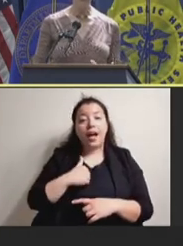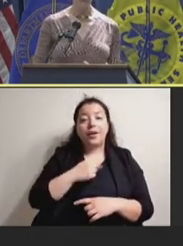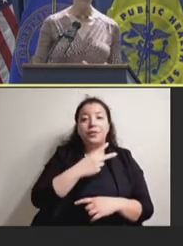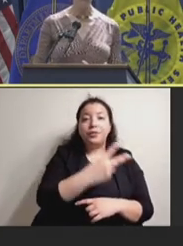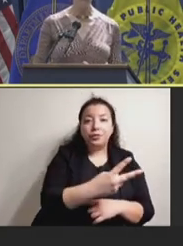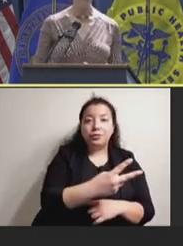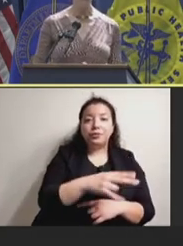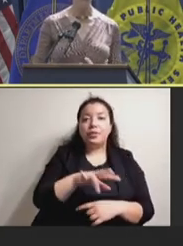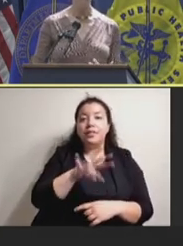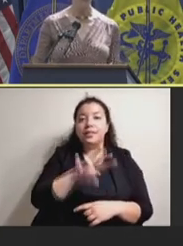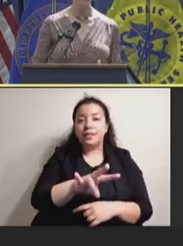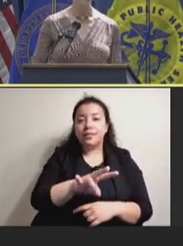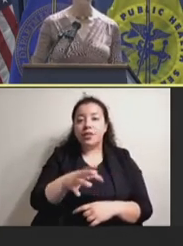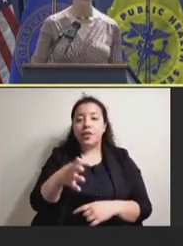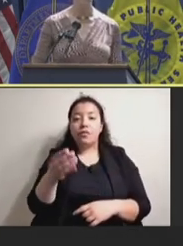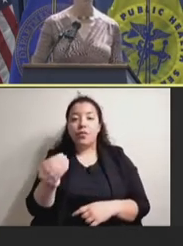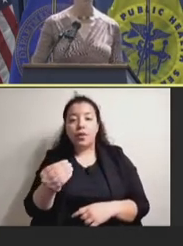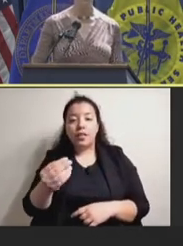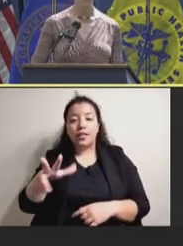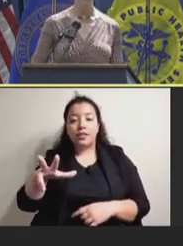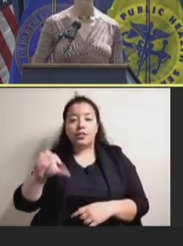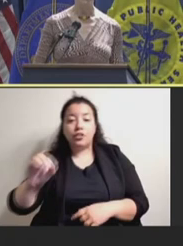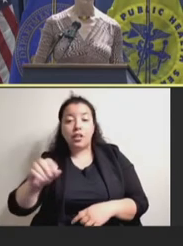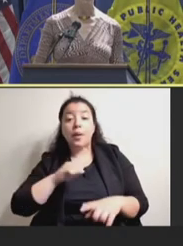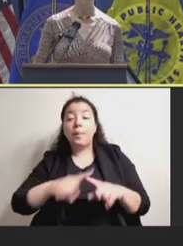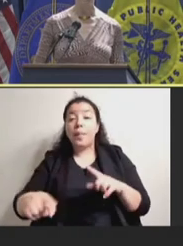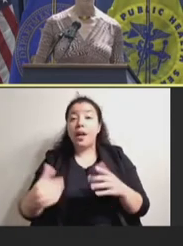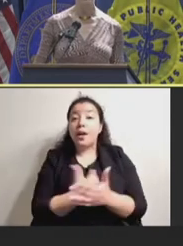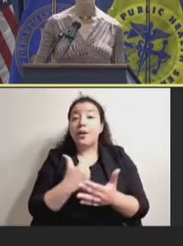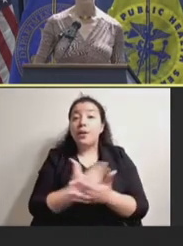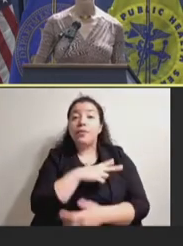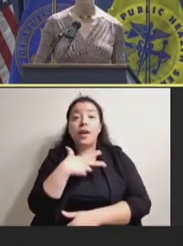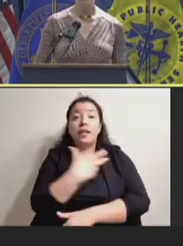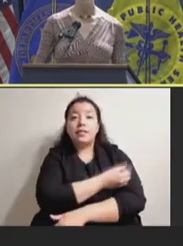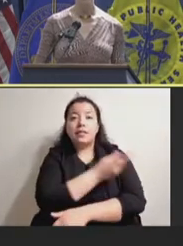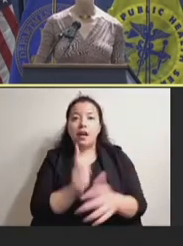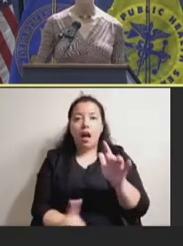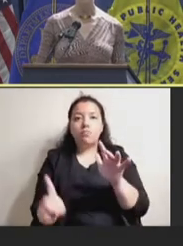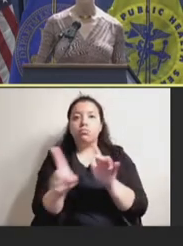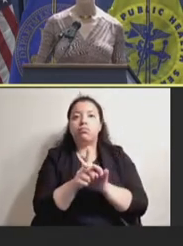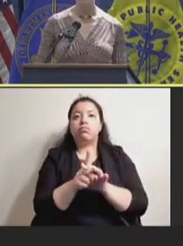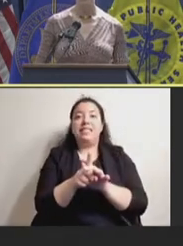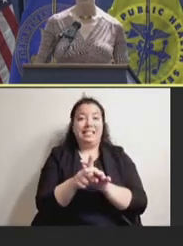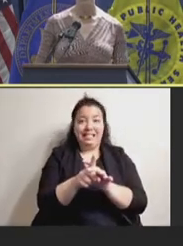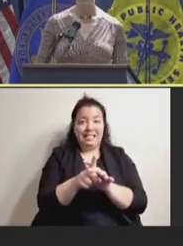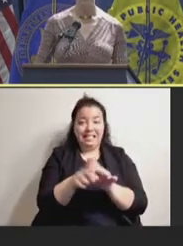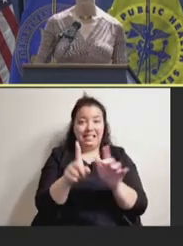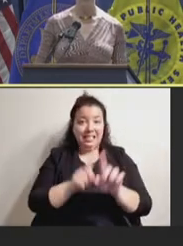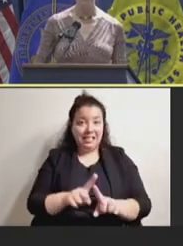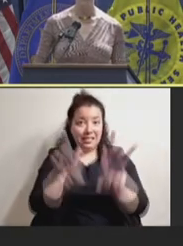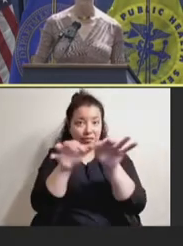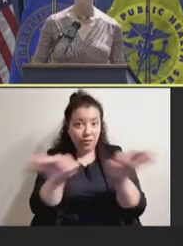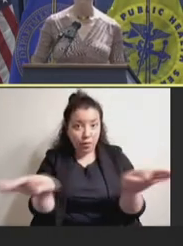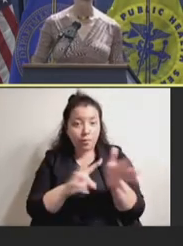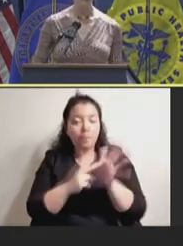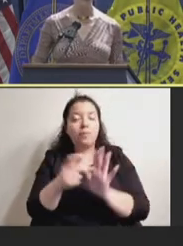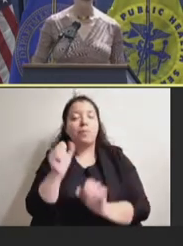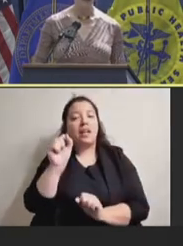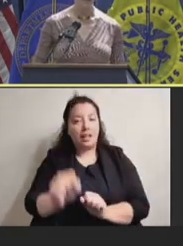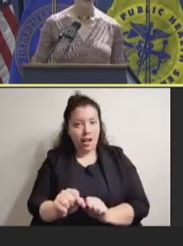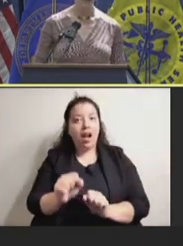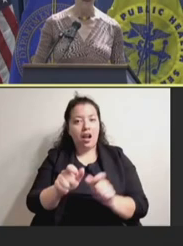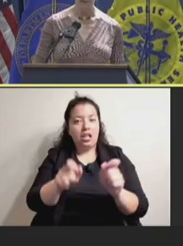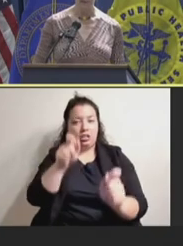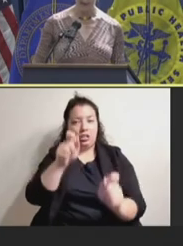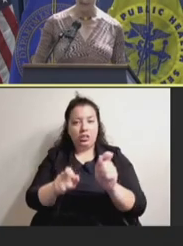But as you can see, when new vaccines come online that don't match, it is possible to generate new VVMs to match the